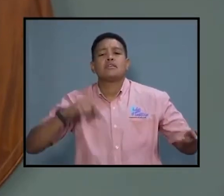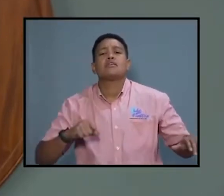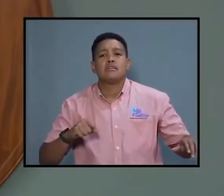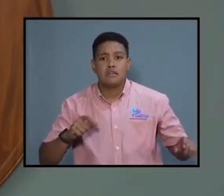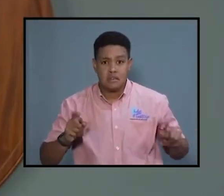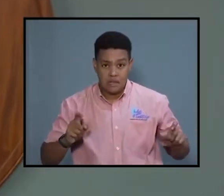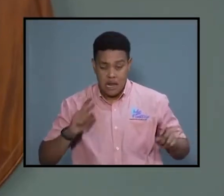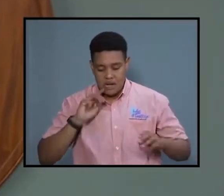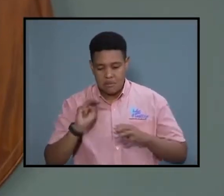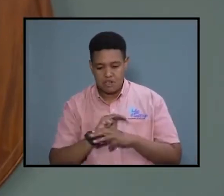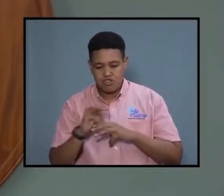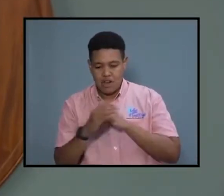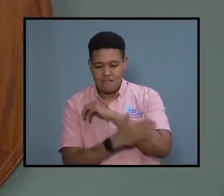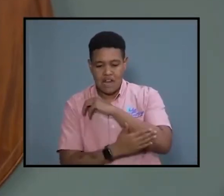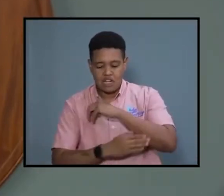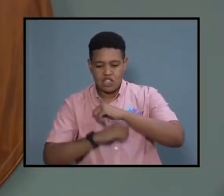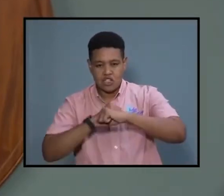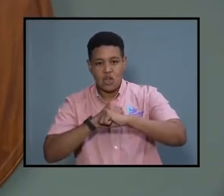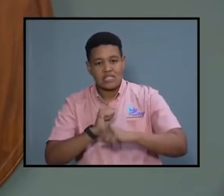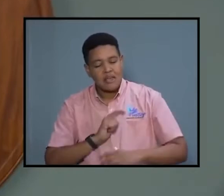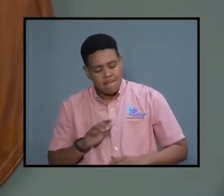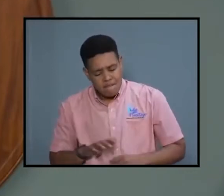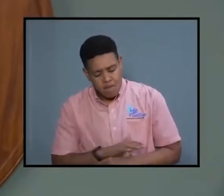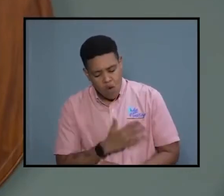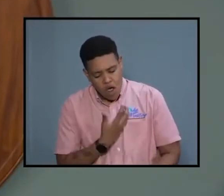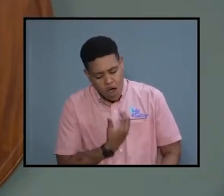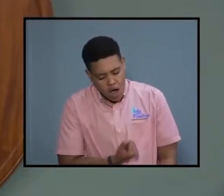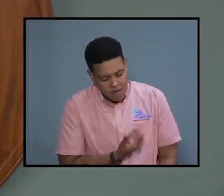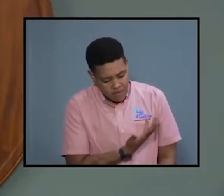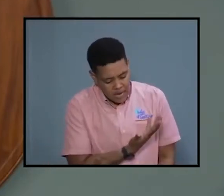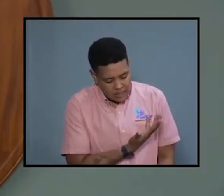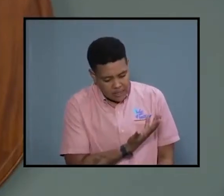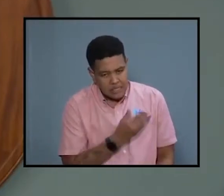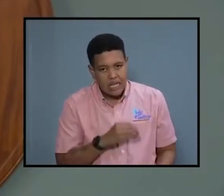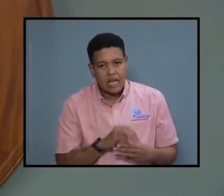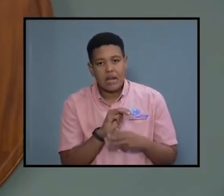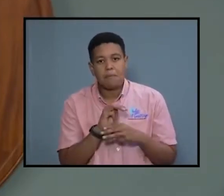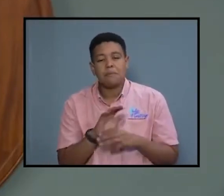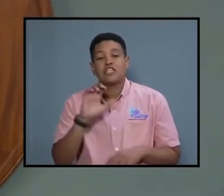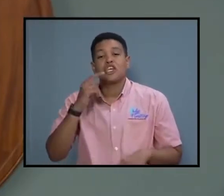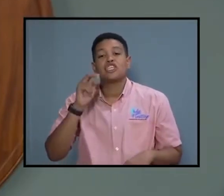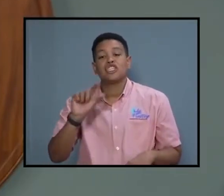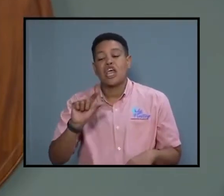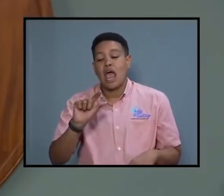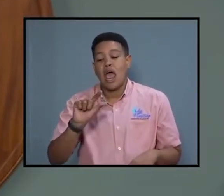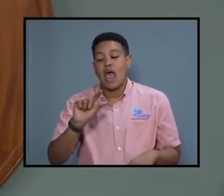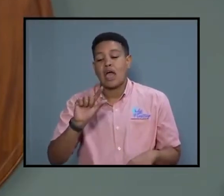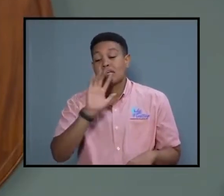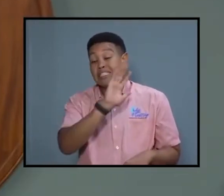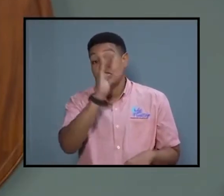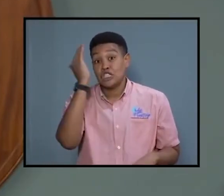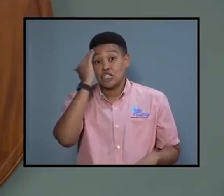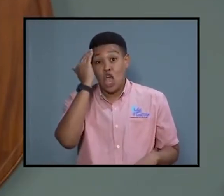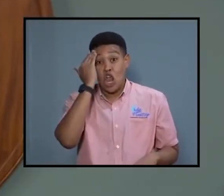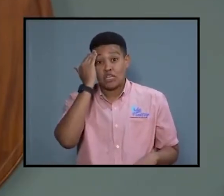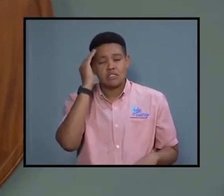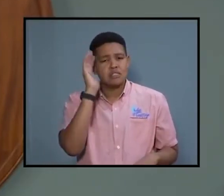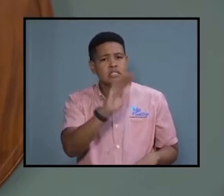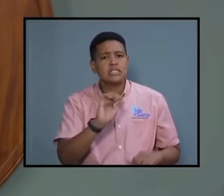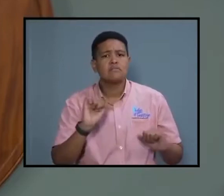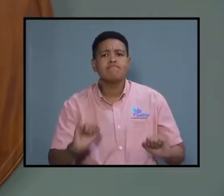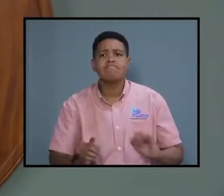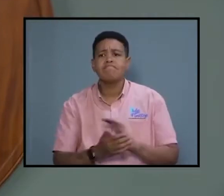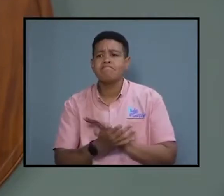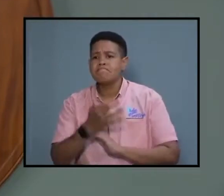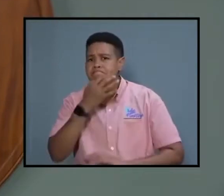of National Security. I have full confidence in Minister Chang, in his knowledge, in his competence,